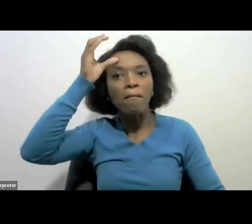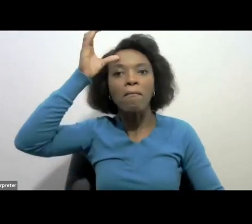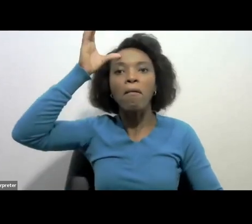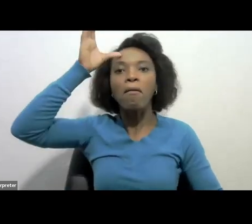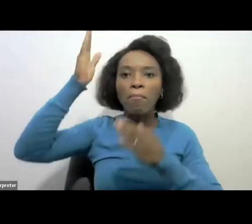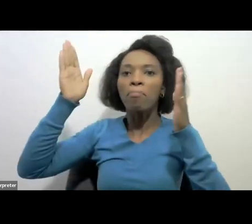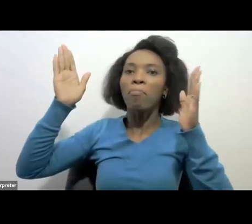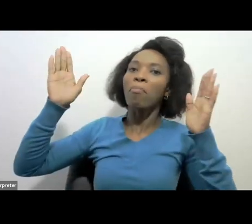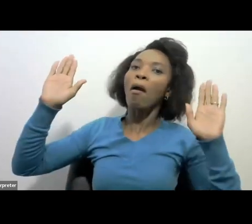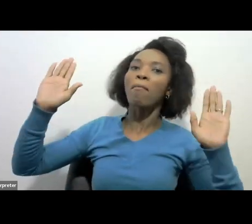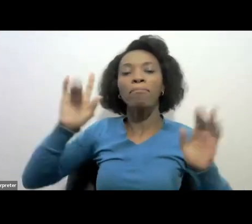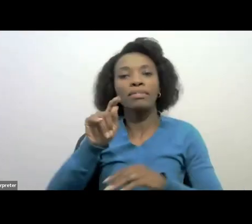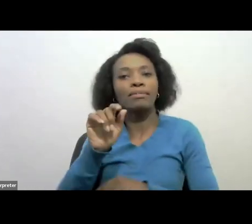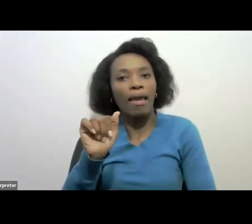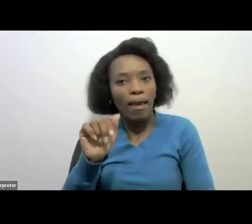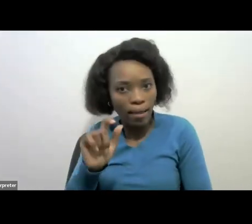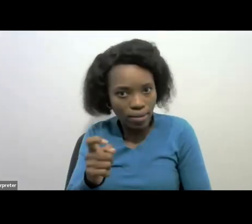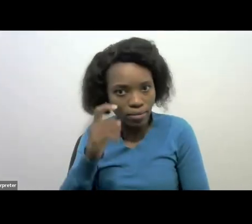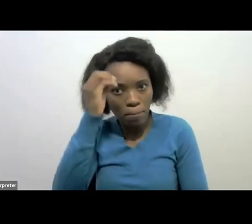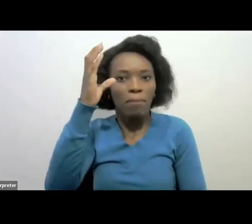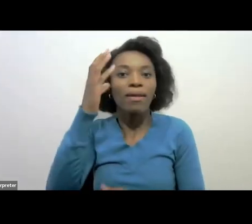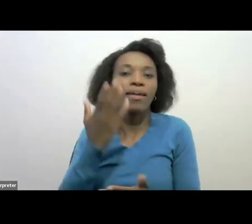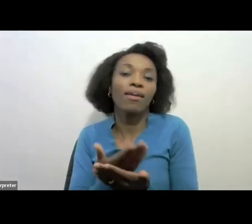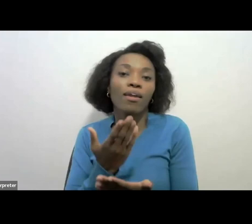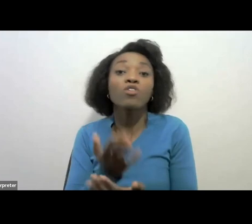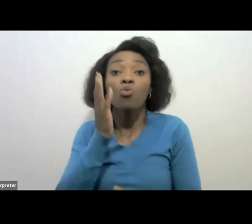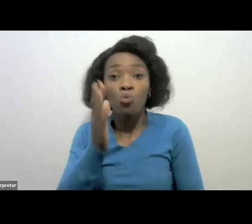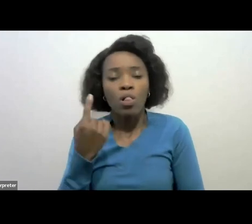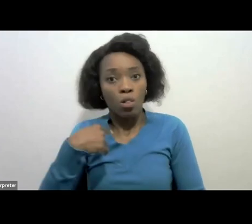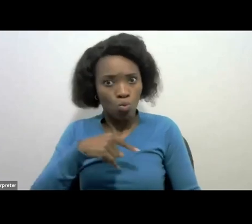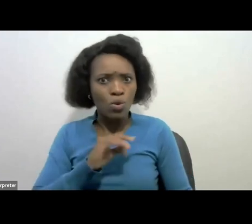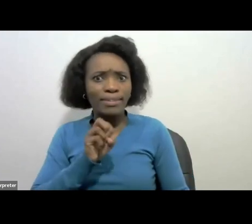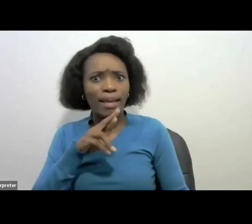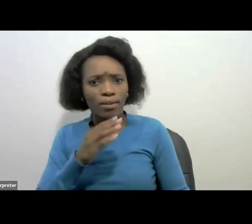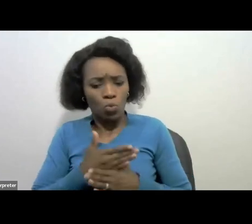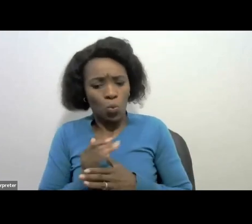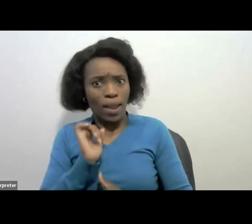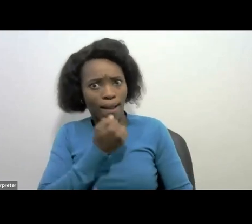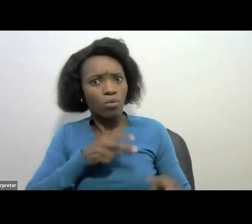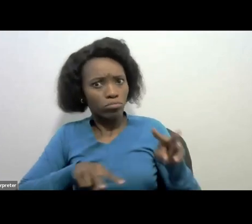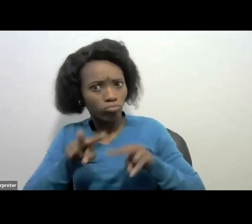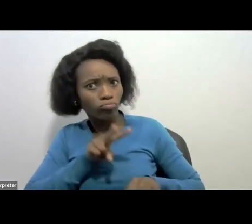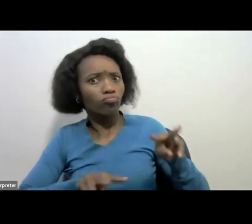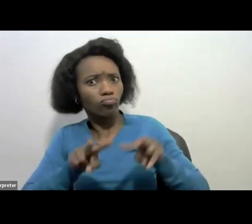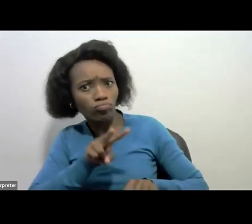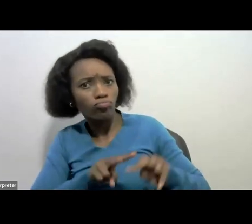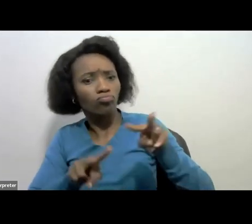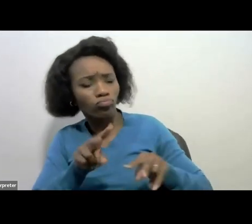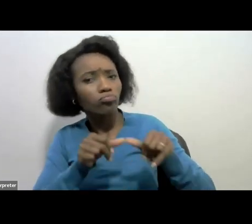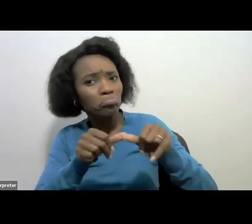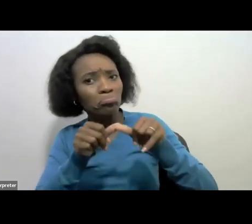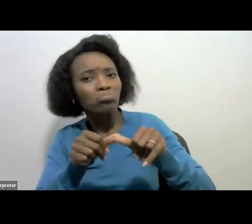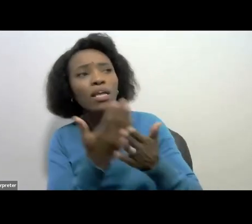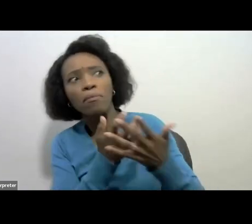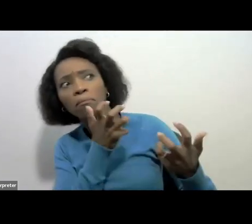your tax matters. We will continue to monitor the impact of our work to ensure that we bring every time the needs that you